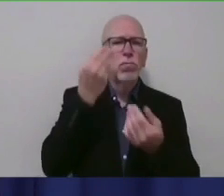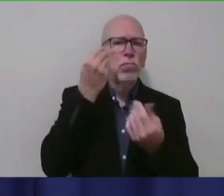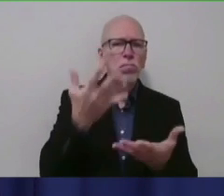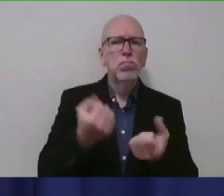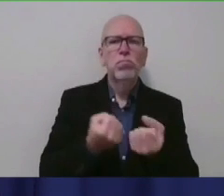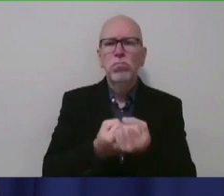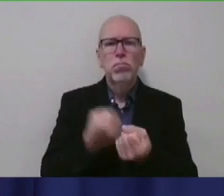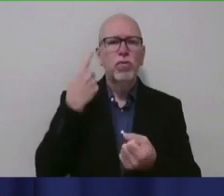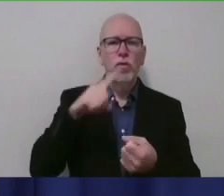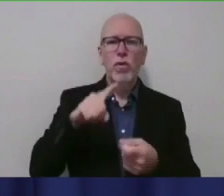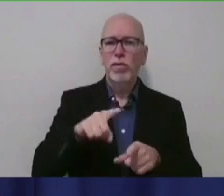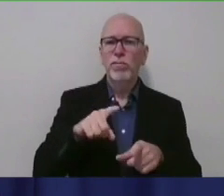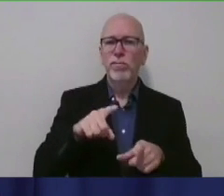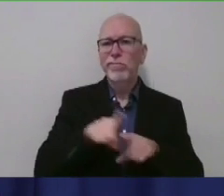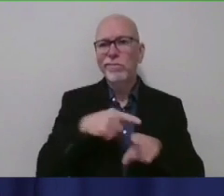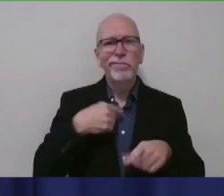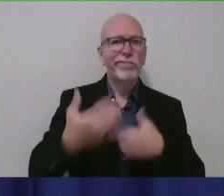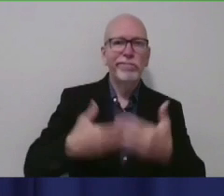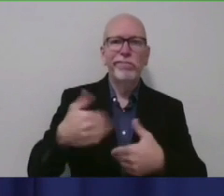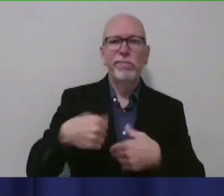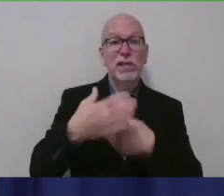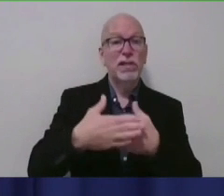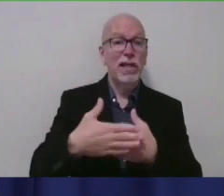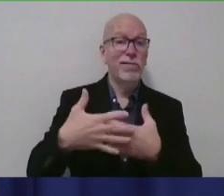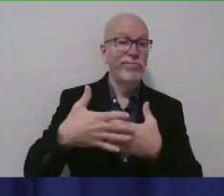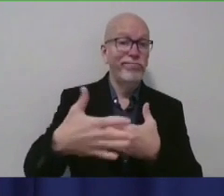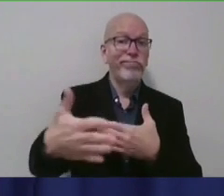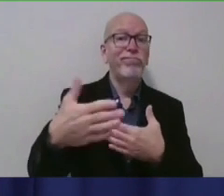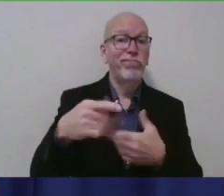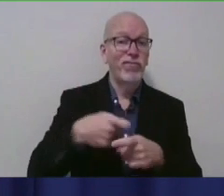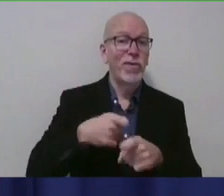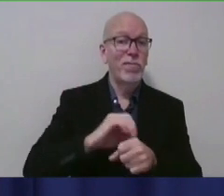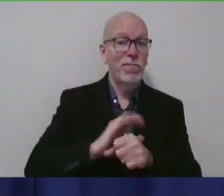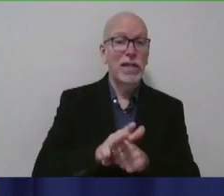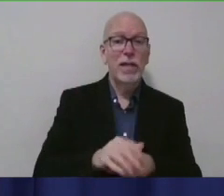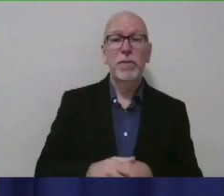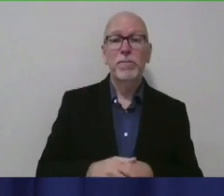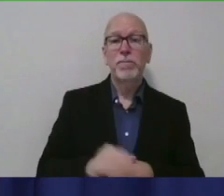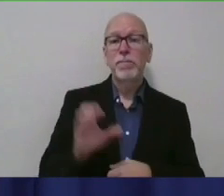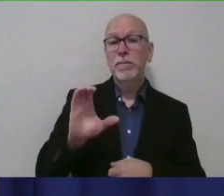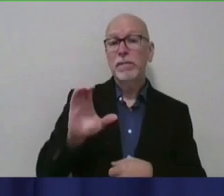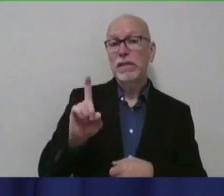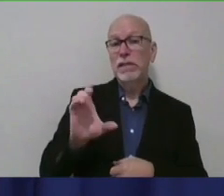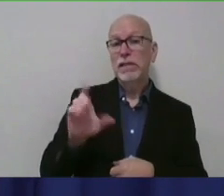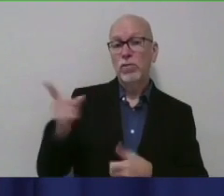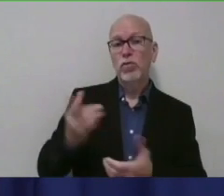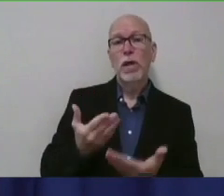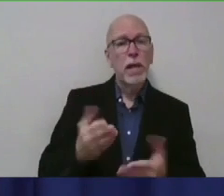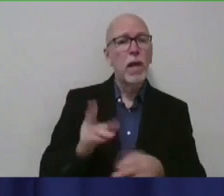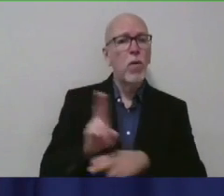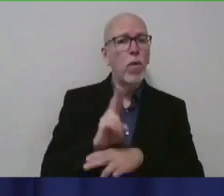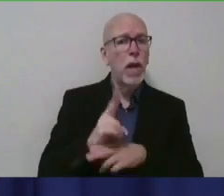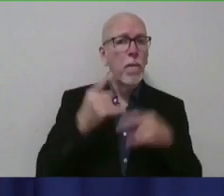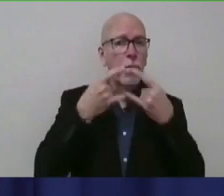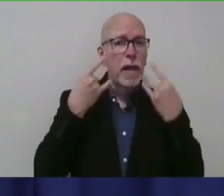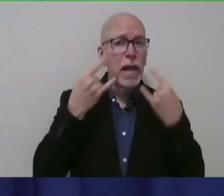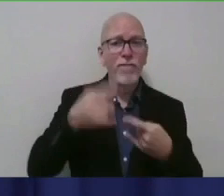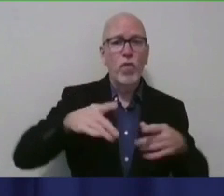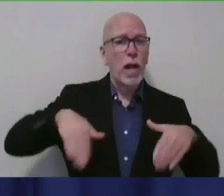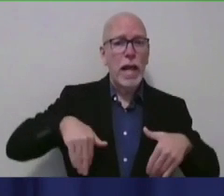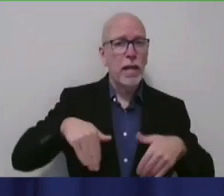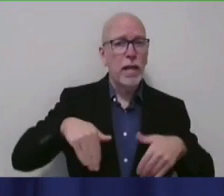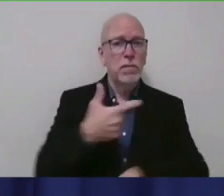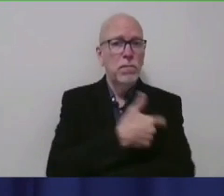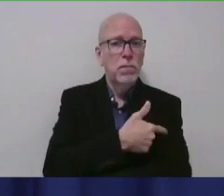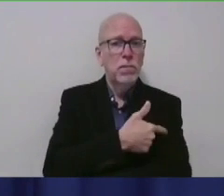as we navigate this next chapter of the pandemic. The CDC recommends wearing a mask if you're not immunized and are indoors